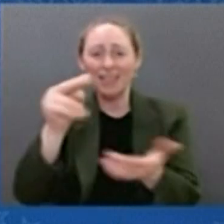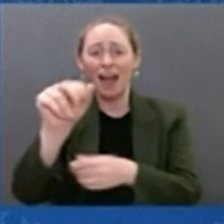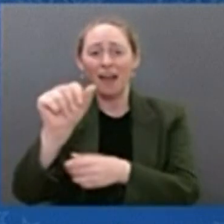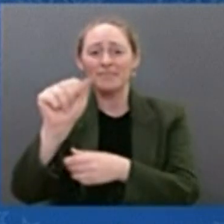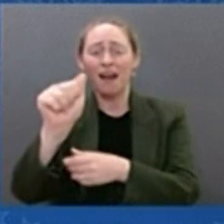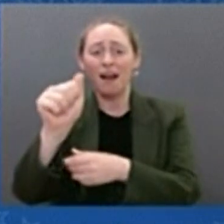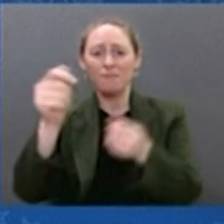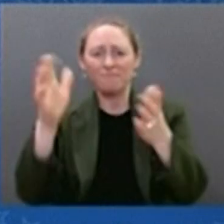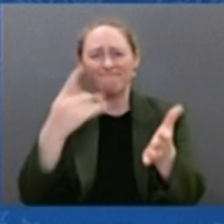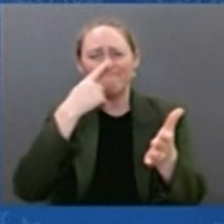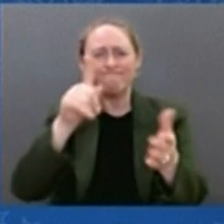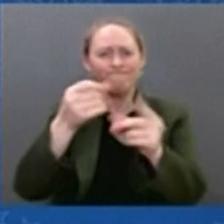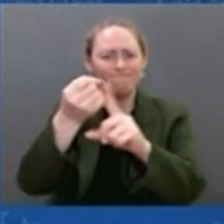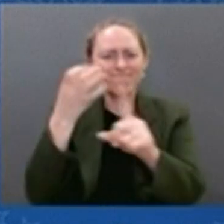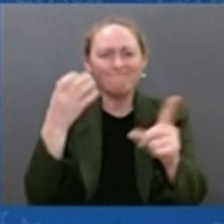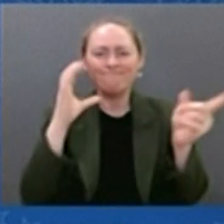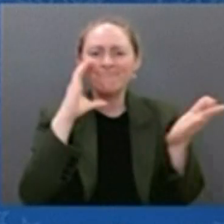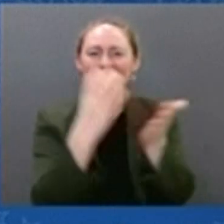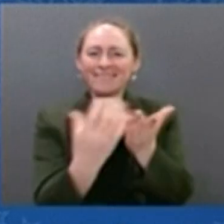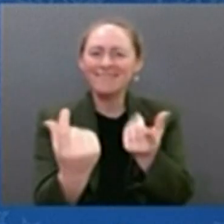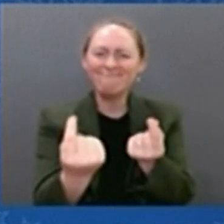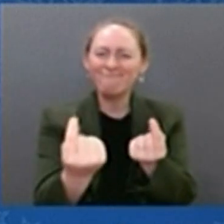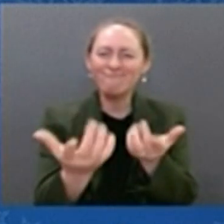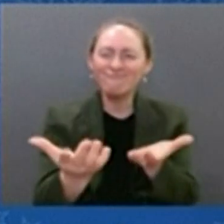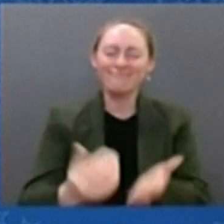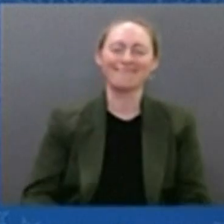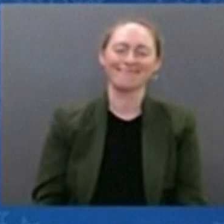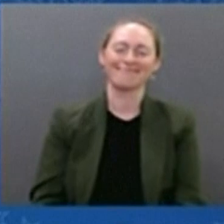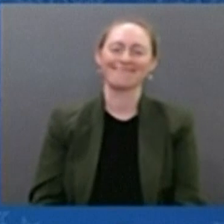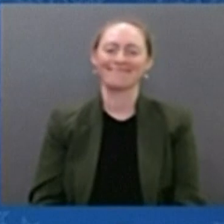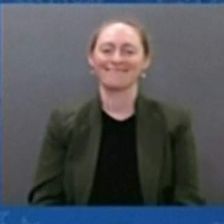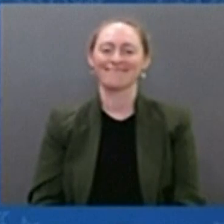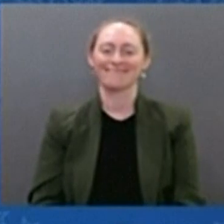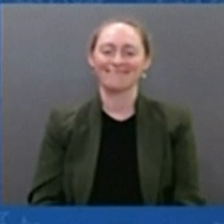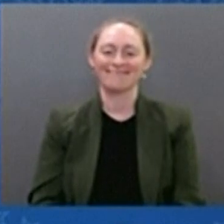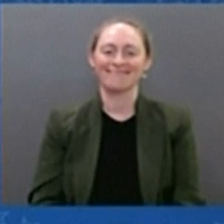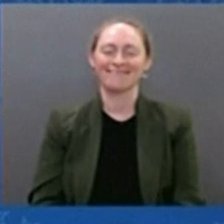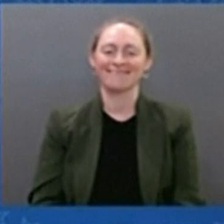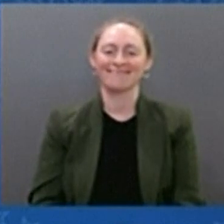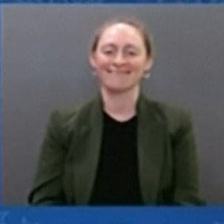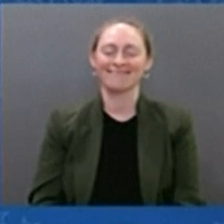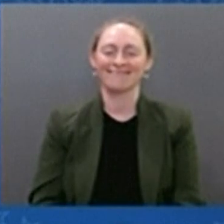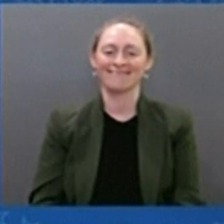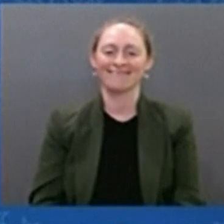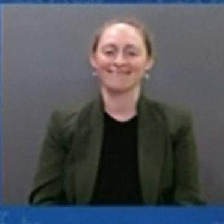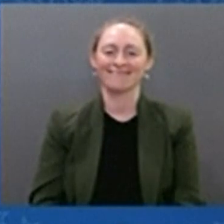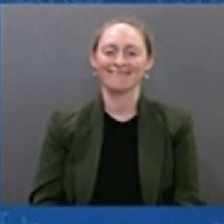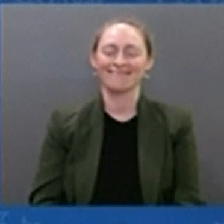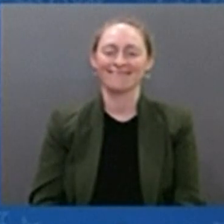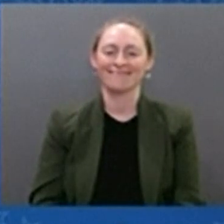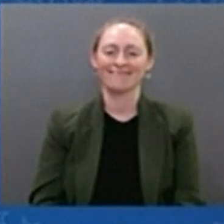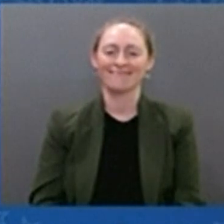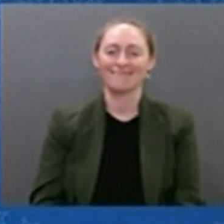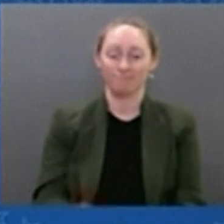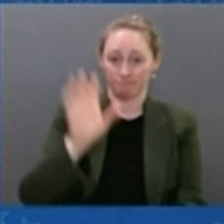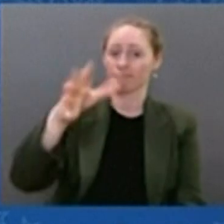Mr. President, if you held a grain of sand on the tip of your finger at arm's length,